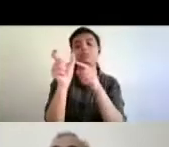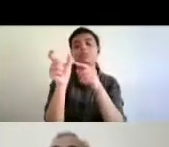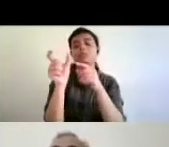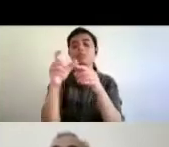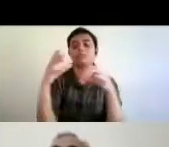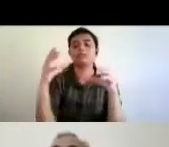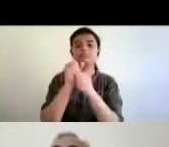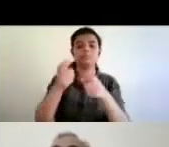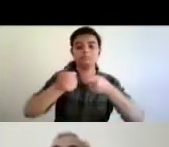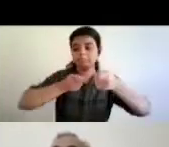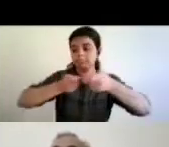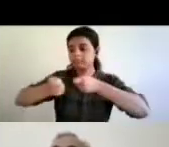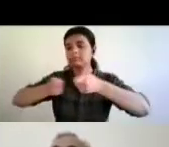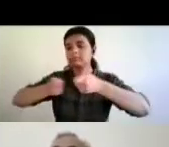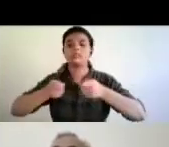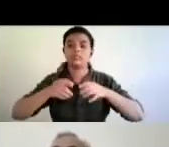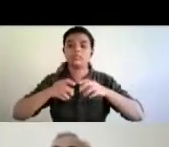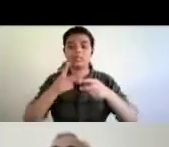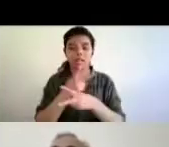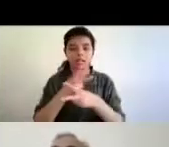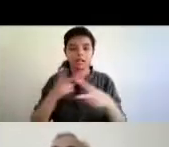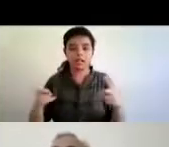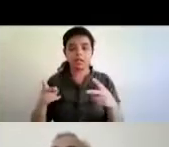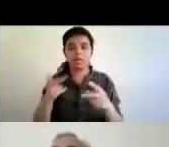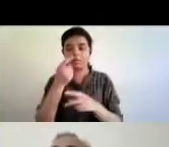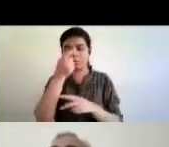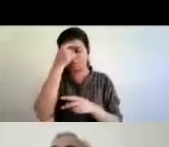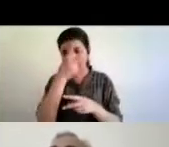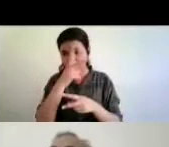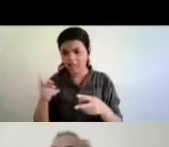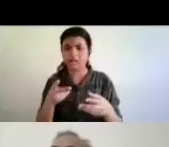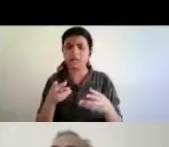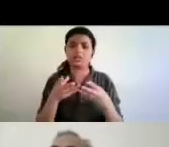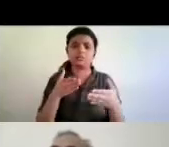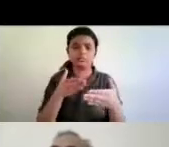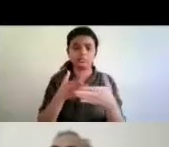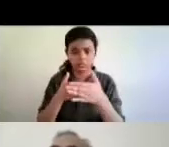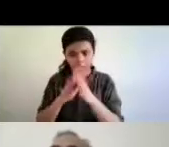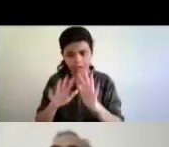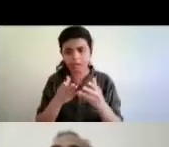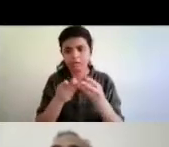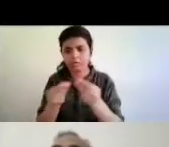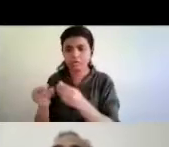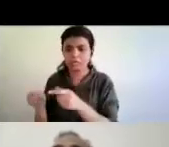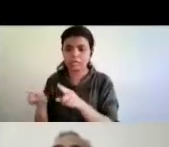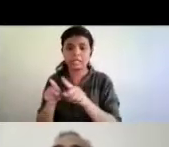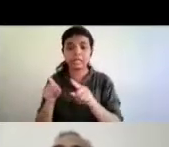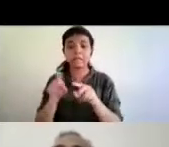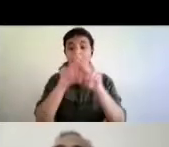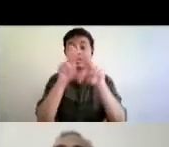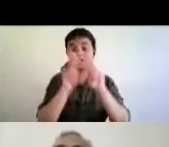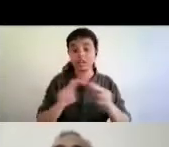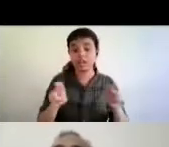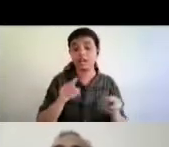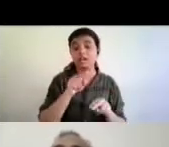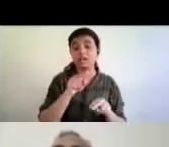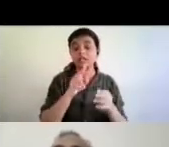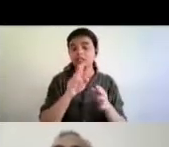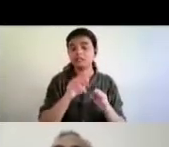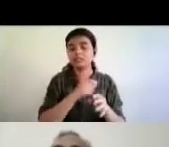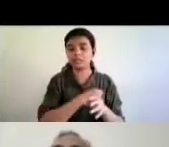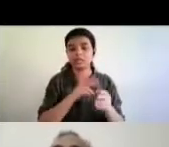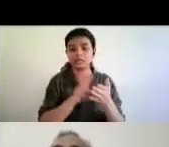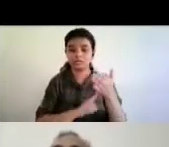one of the things that lazy forum of india also did was that it created a national repository of accessible format